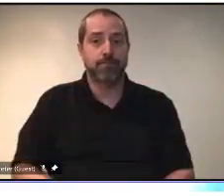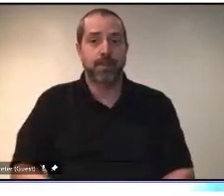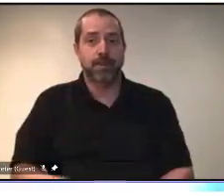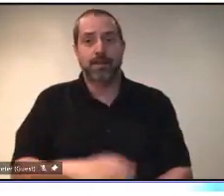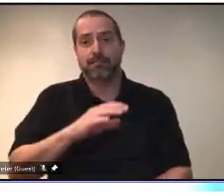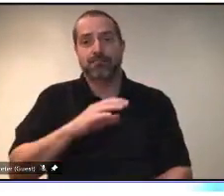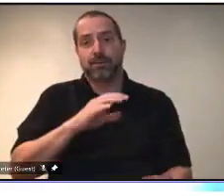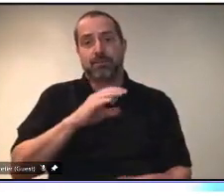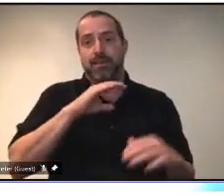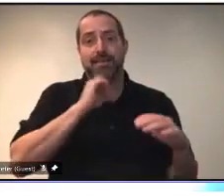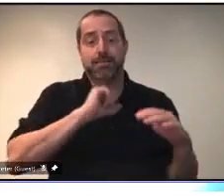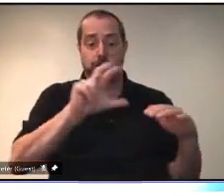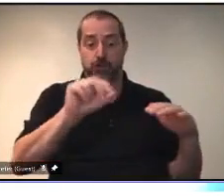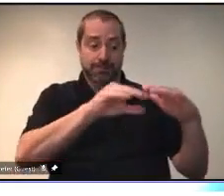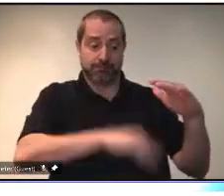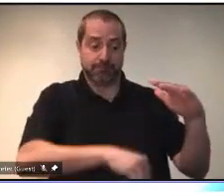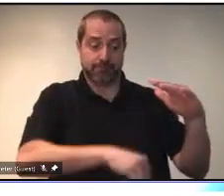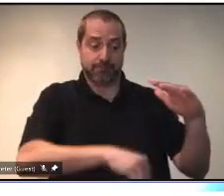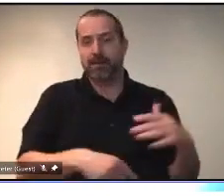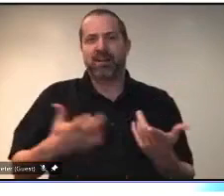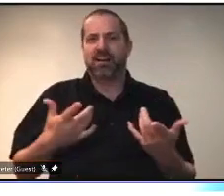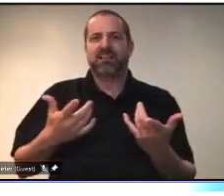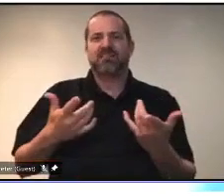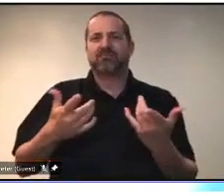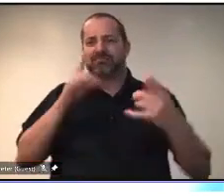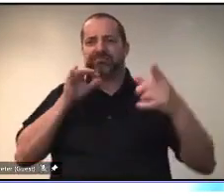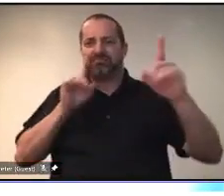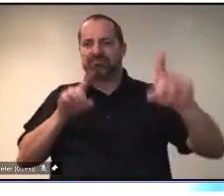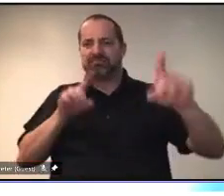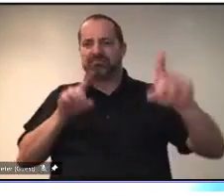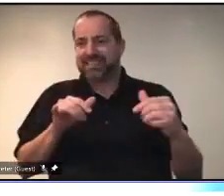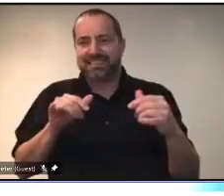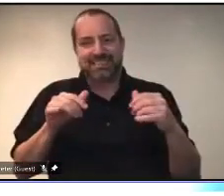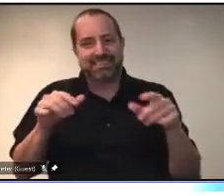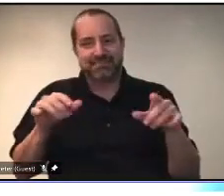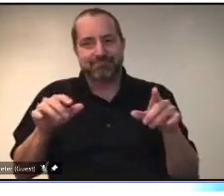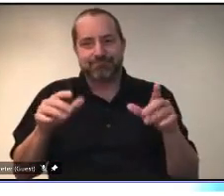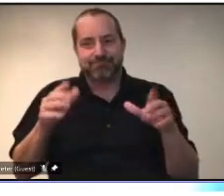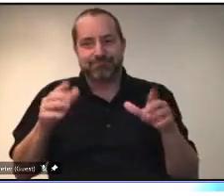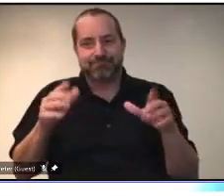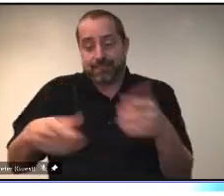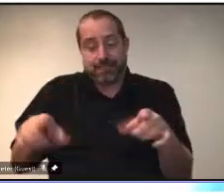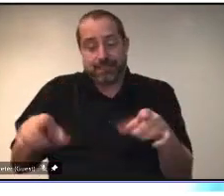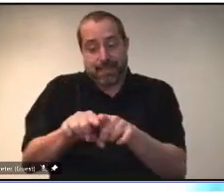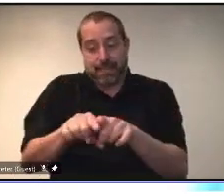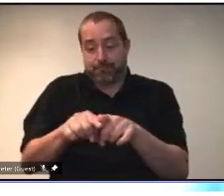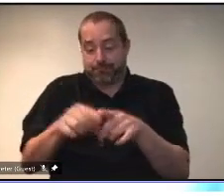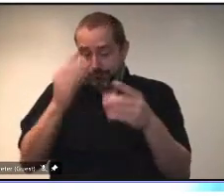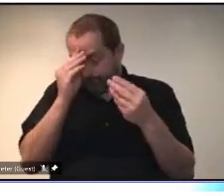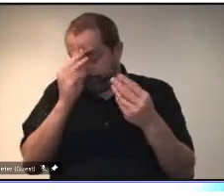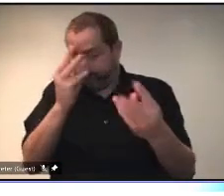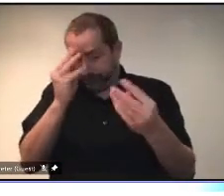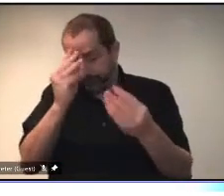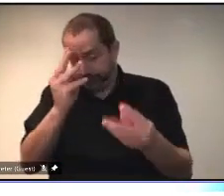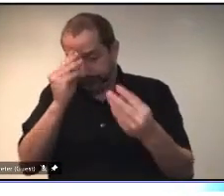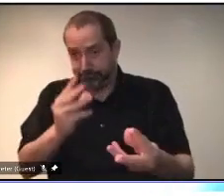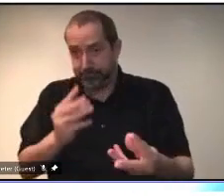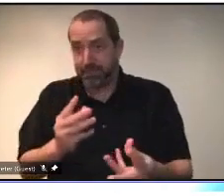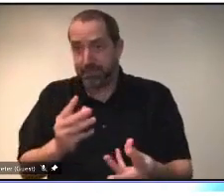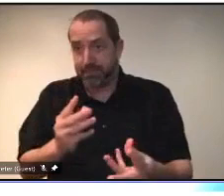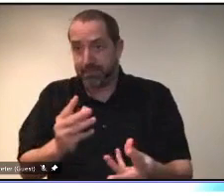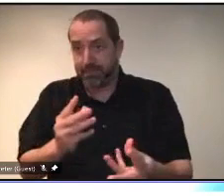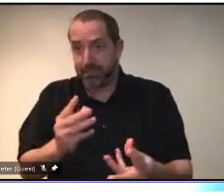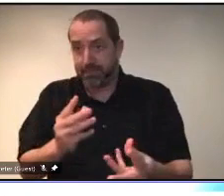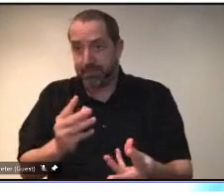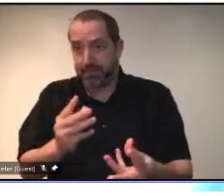mr merriman said uh lots of initiatives currently happening um obviously once the bulk of the immunizations are done vaccines will